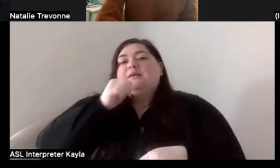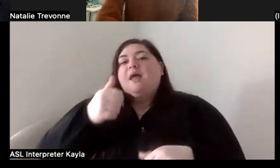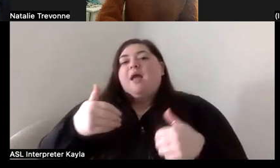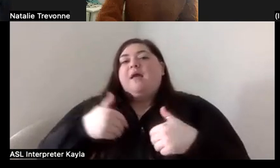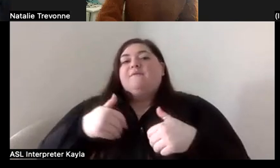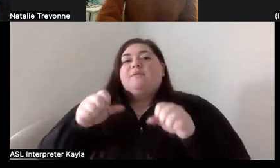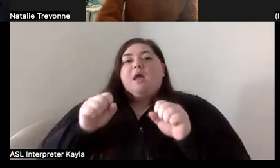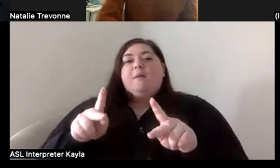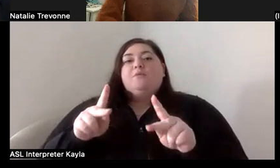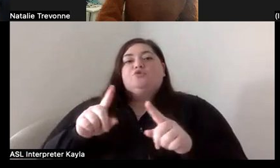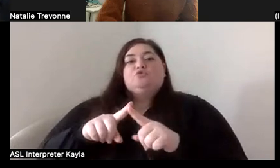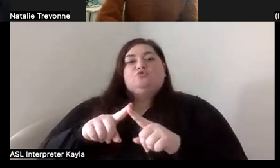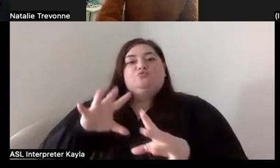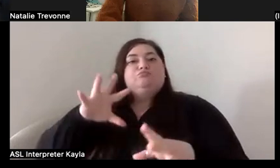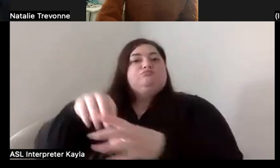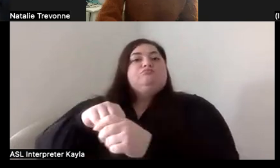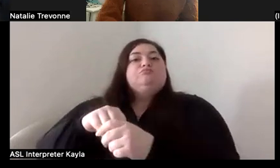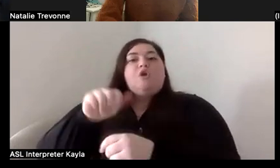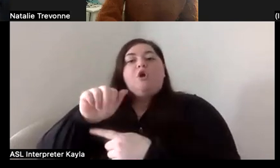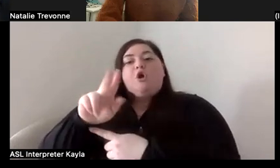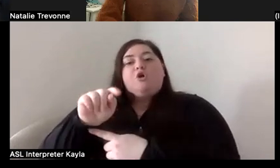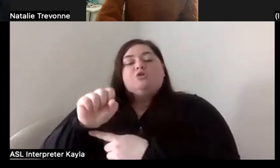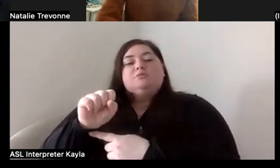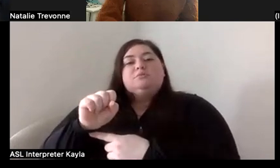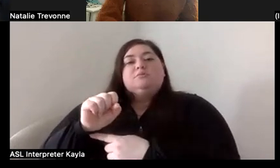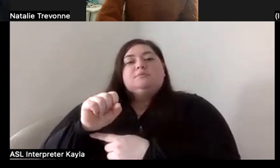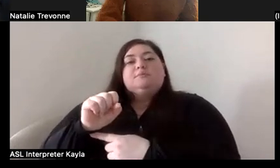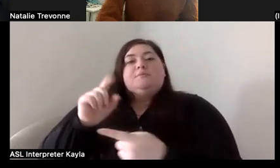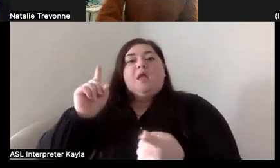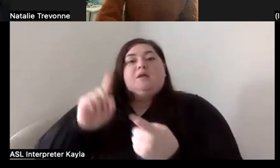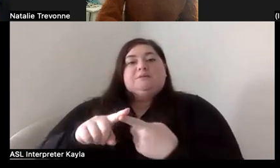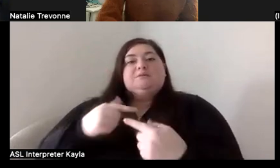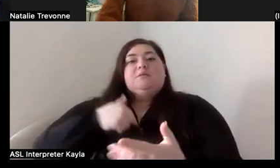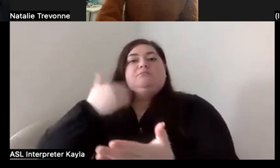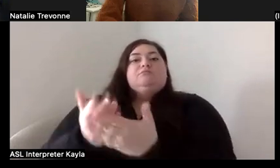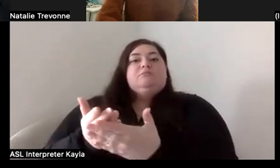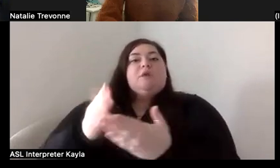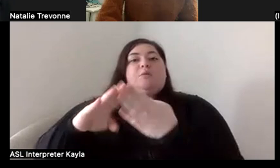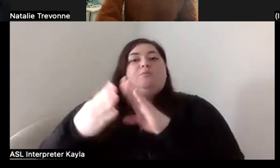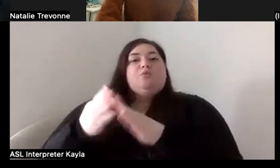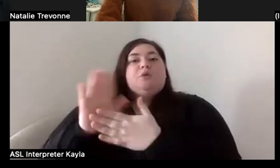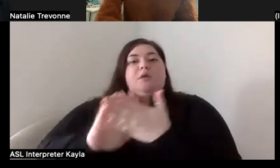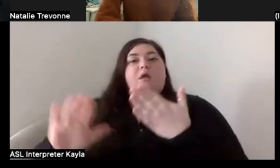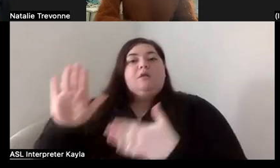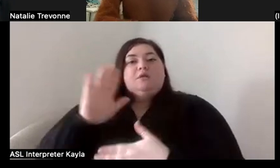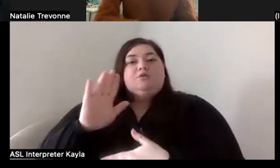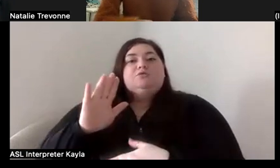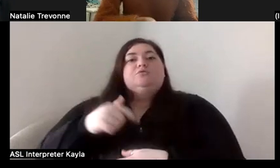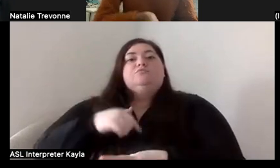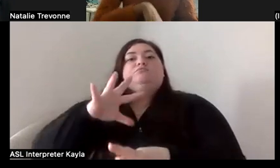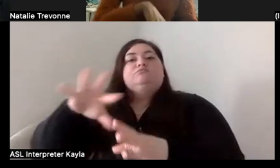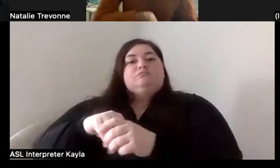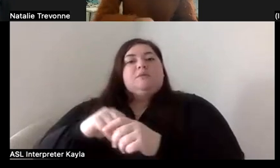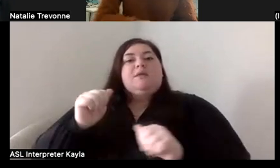to be in the arts until I went to community college where I got into theater